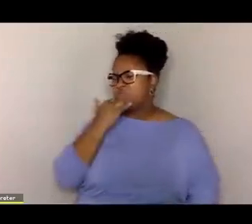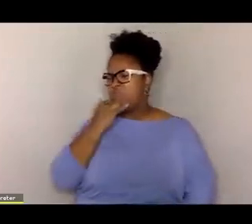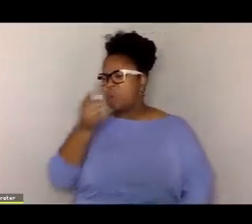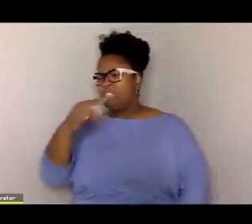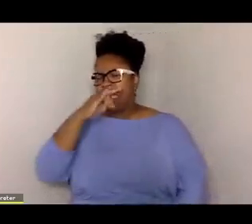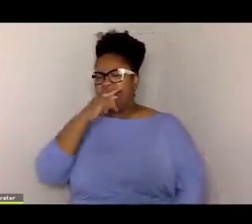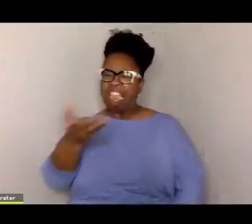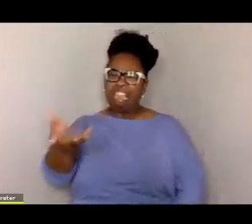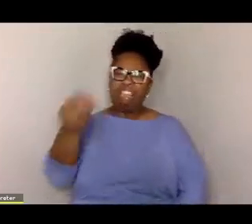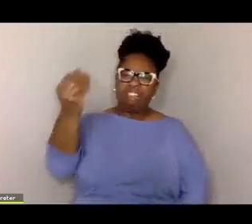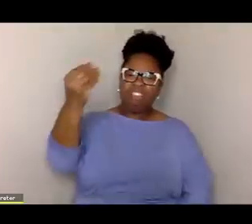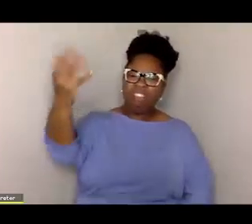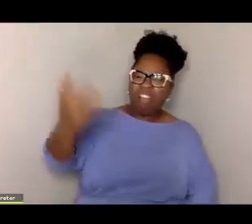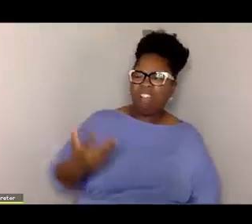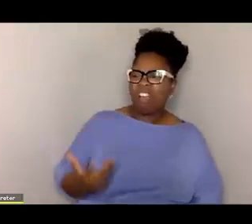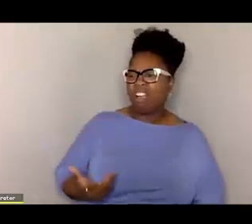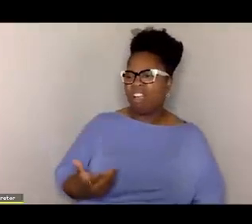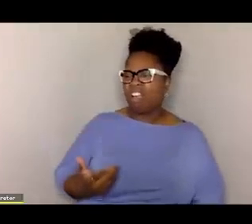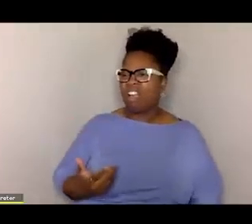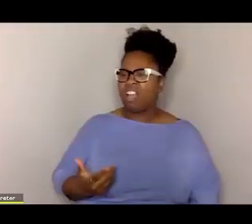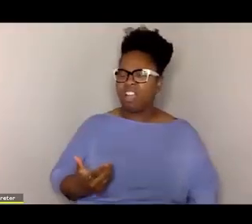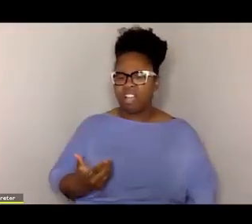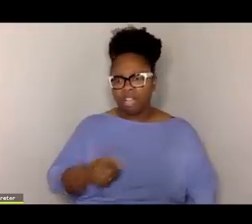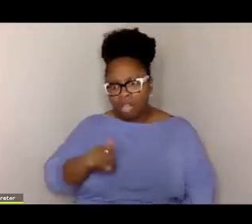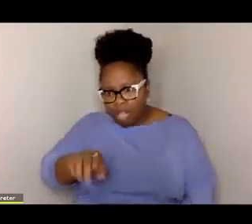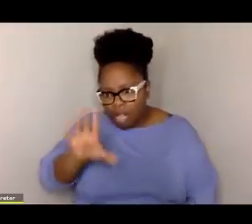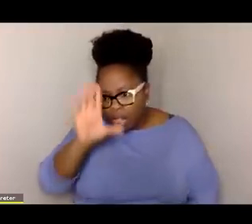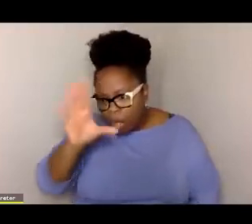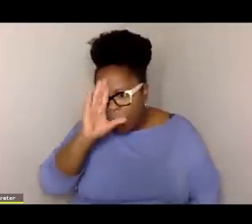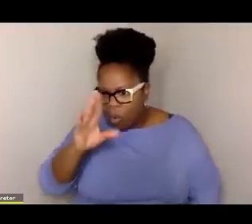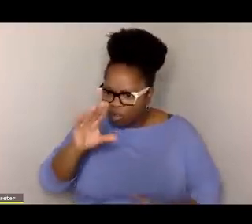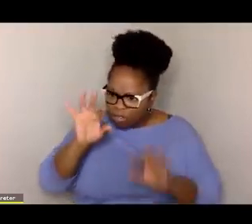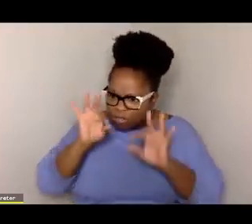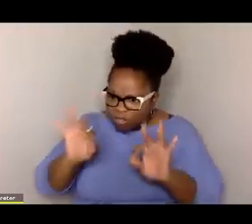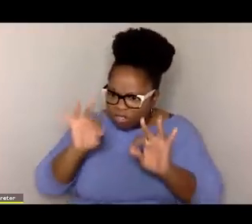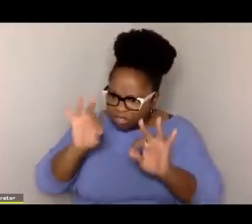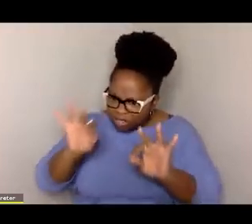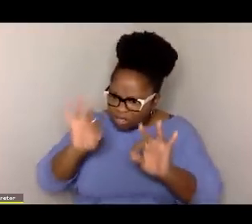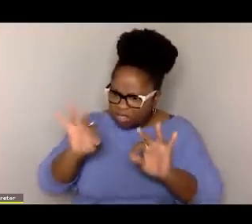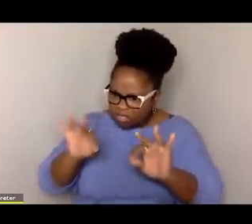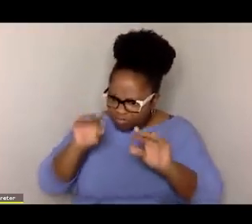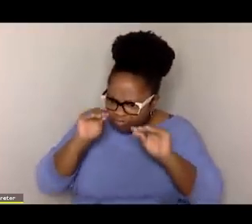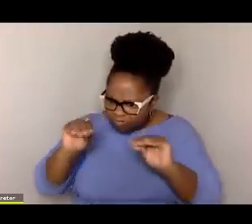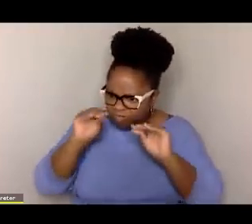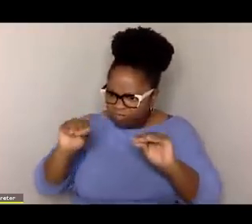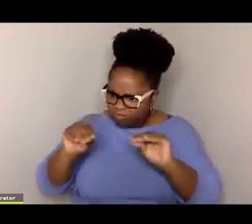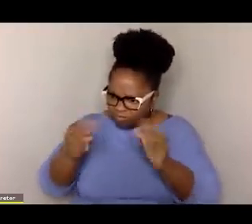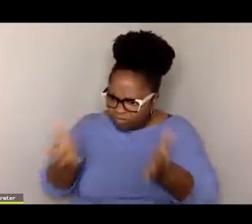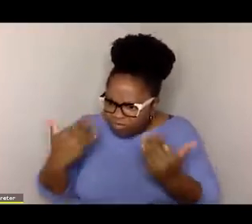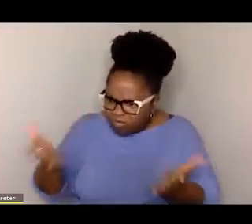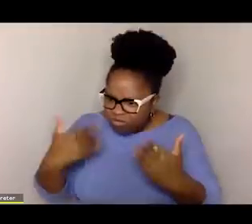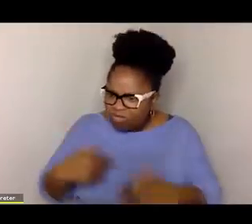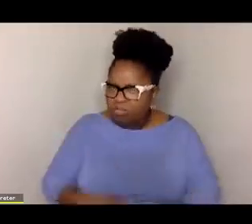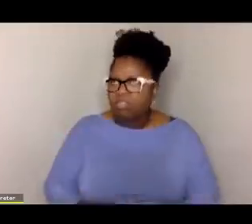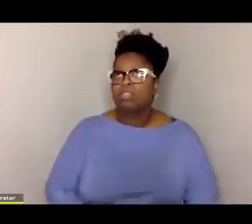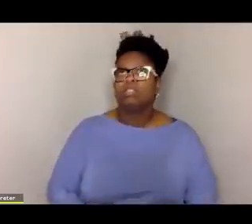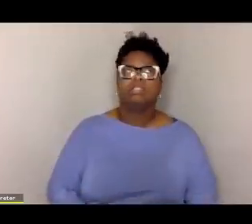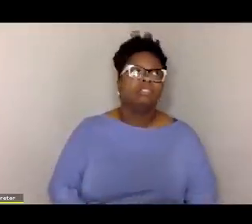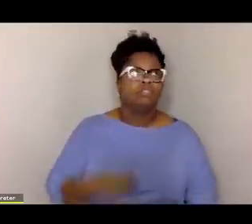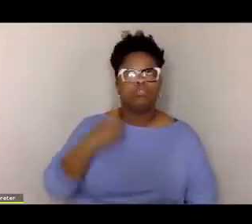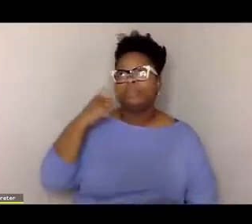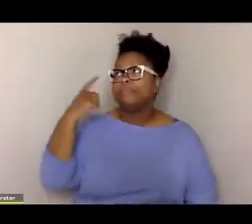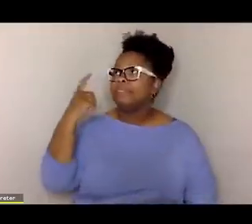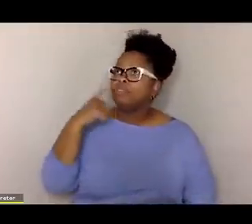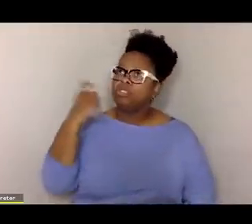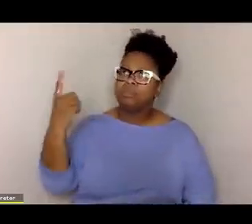that what's wrong with this kid? You know, you're standing in front of the child and you're lecturing, lecturing, lecturing, and the child is daydreaming.